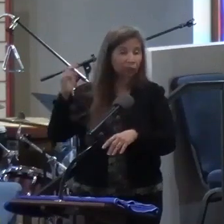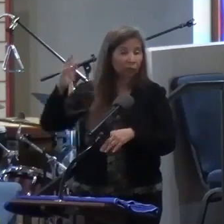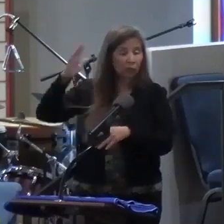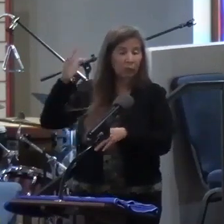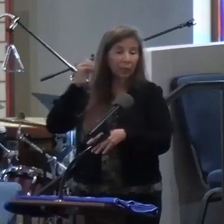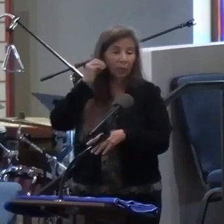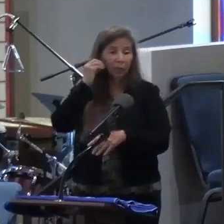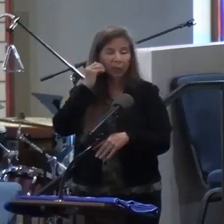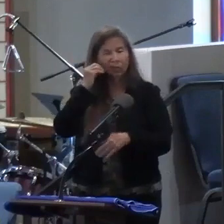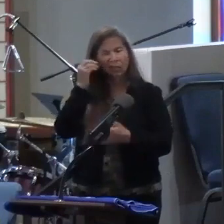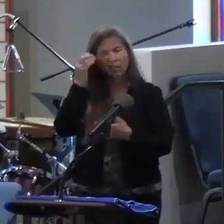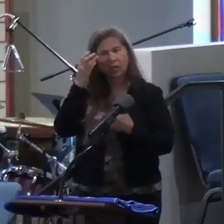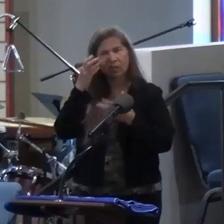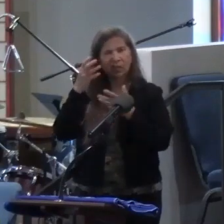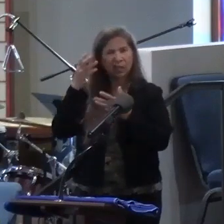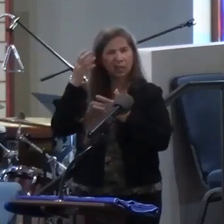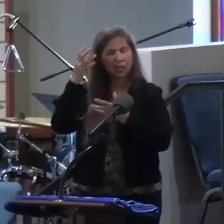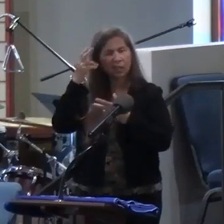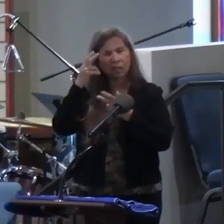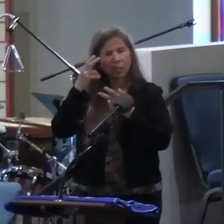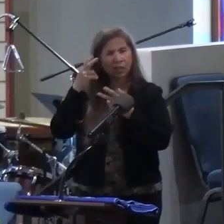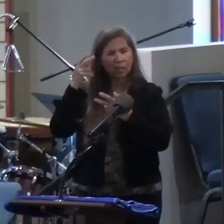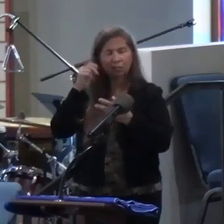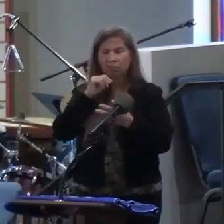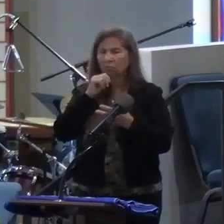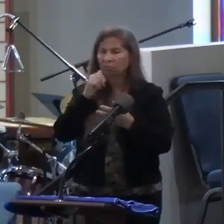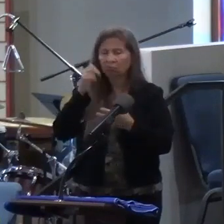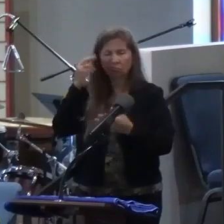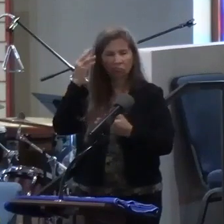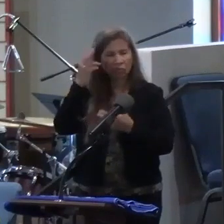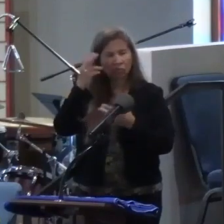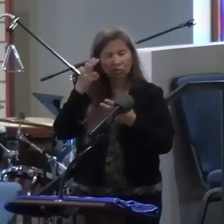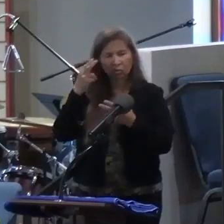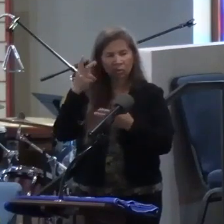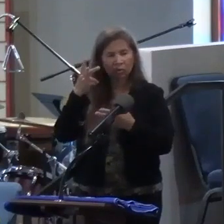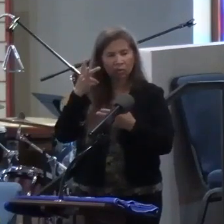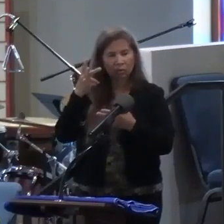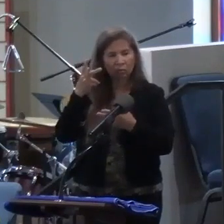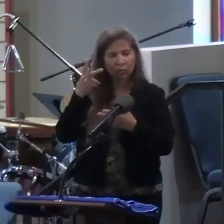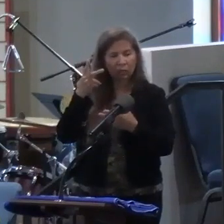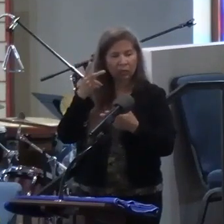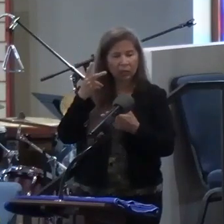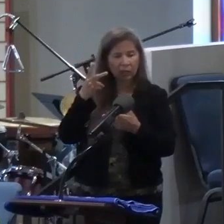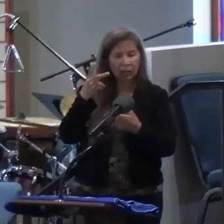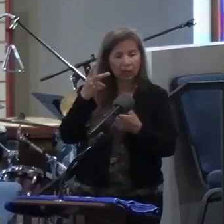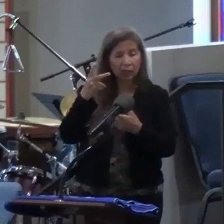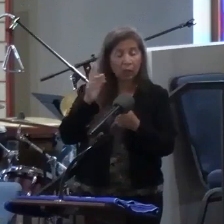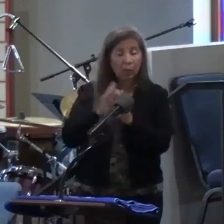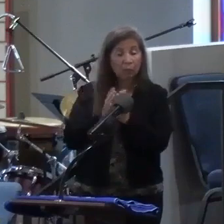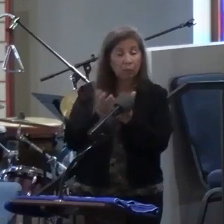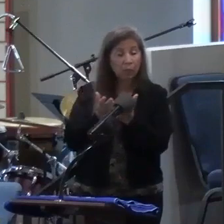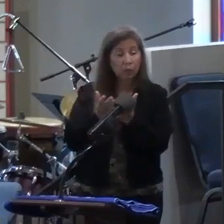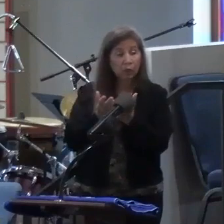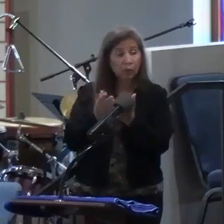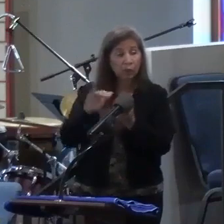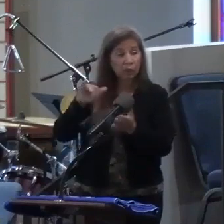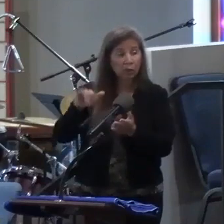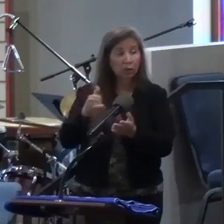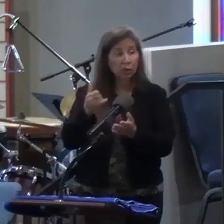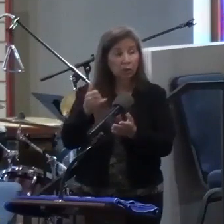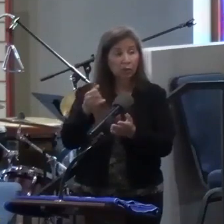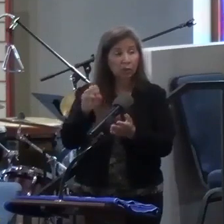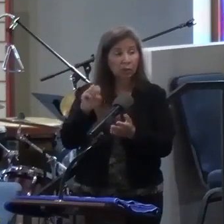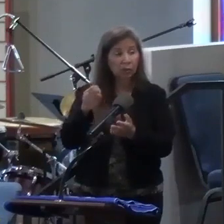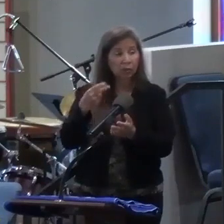confused, not sure what to make of it. But we're told in the book of John that one person stayed